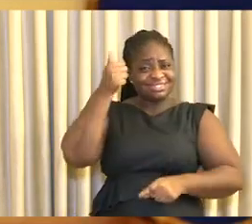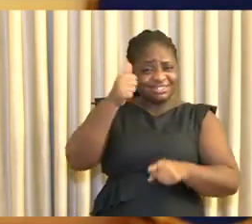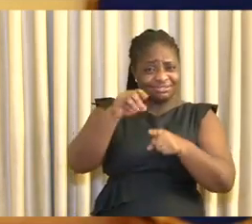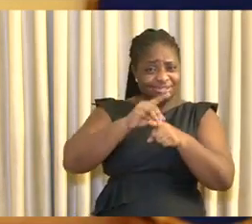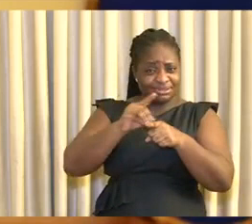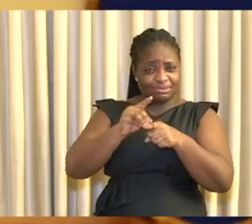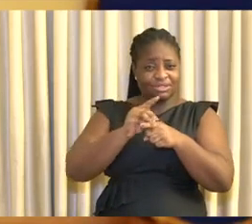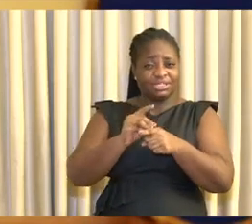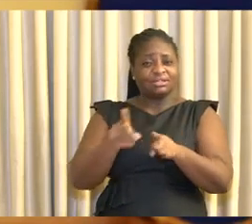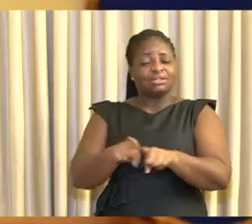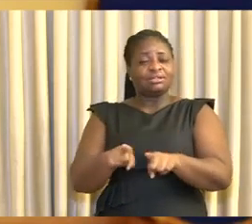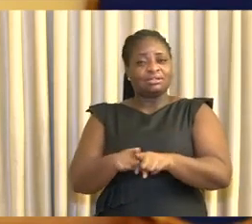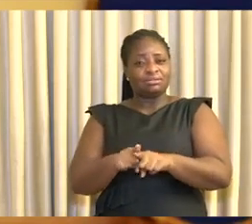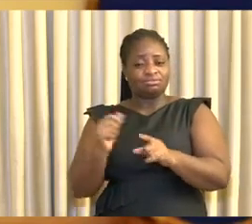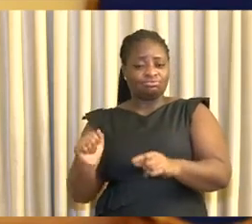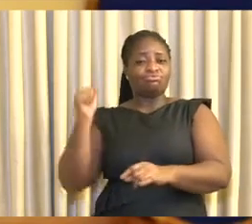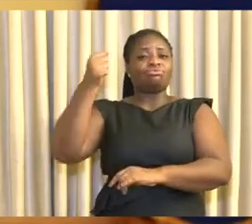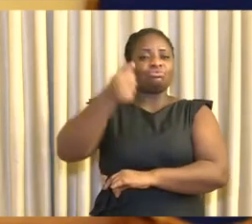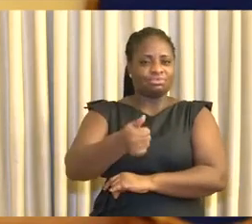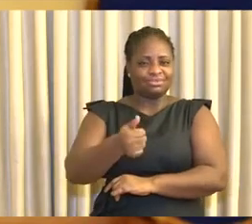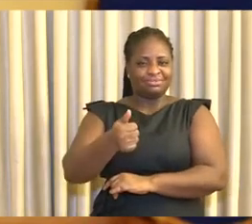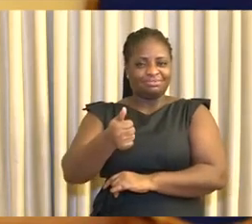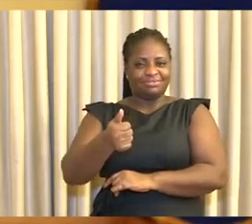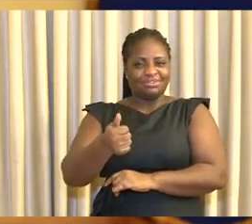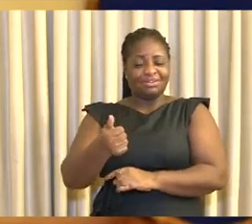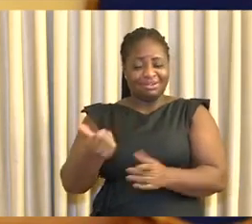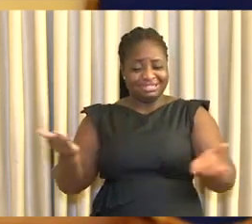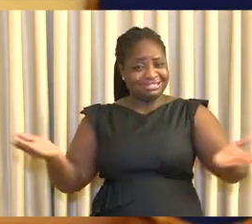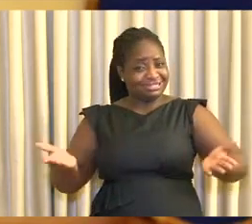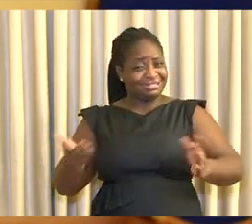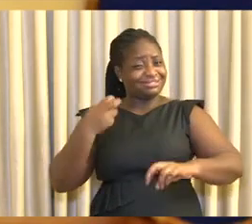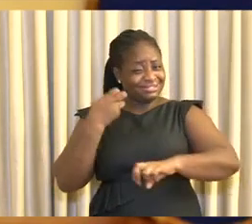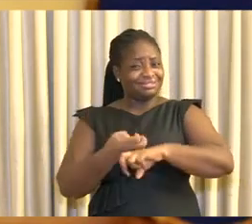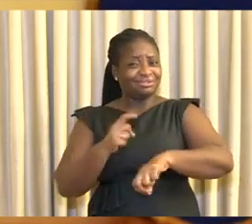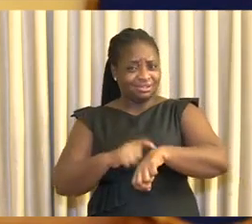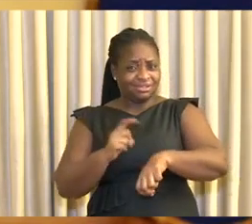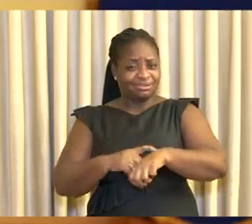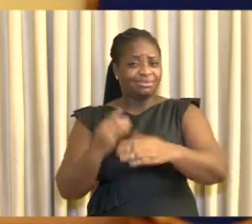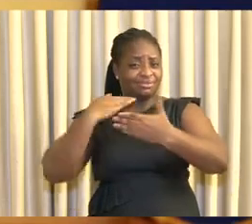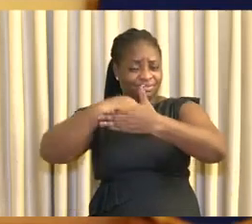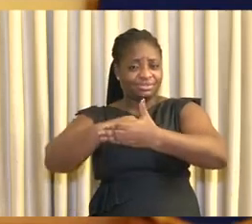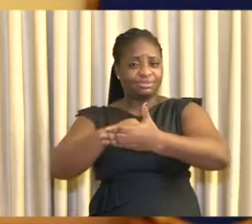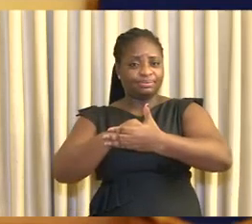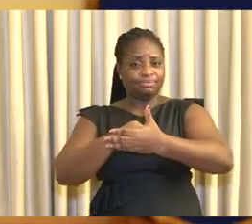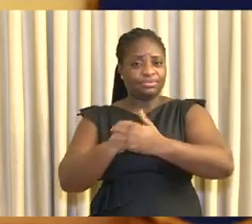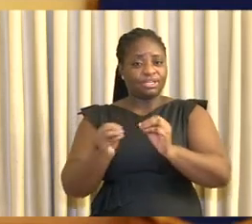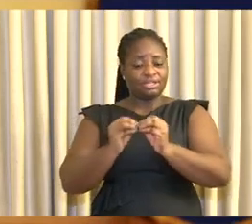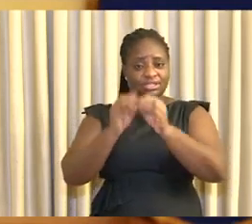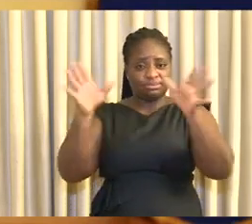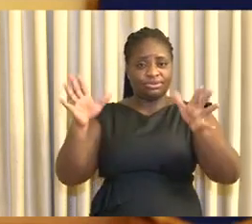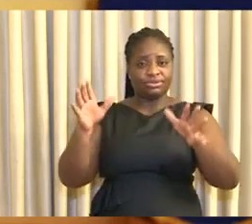self-discipline in order for us to cross over from this difficult period of restrictions